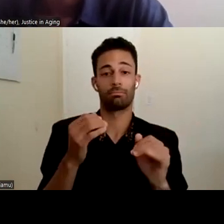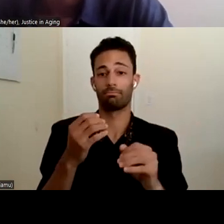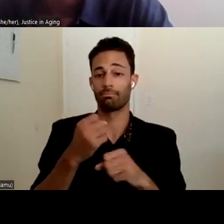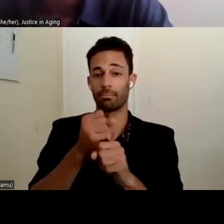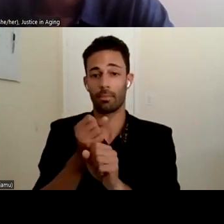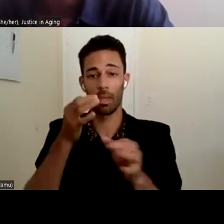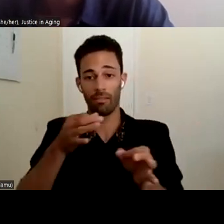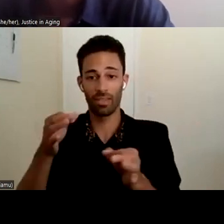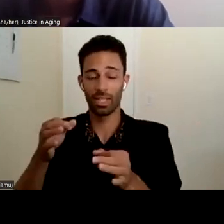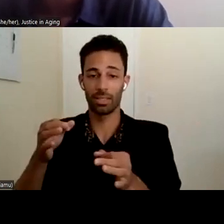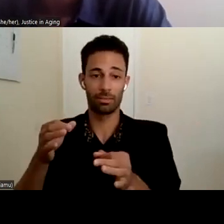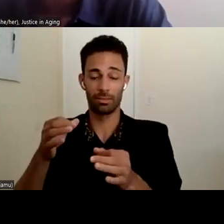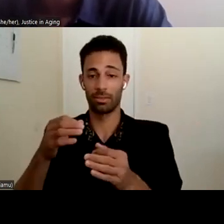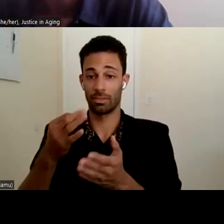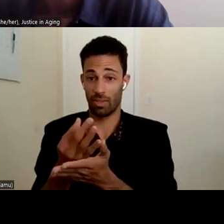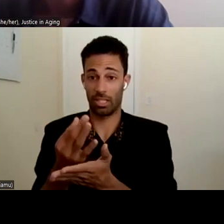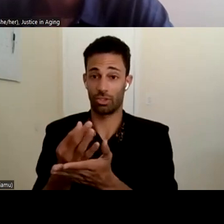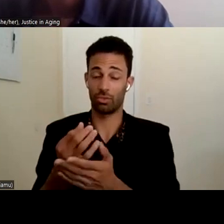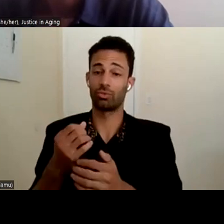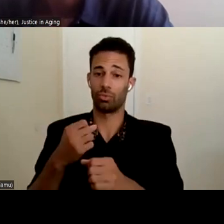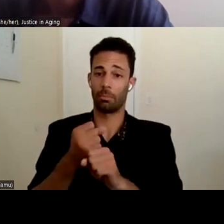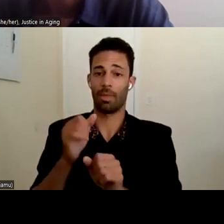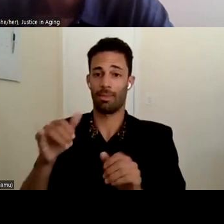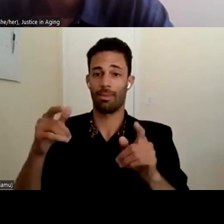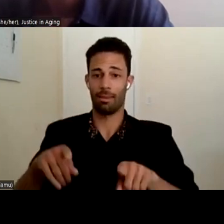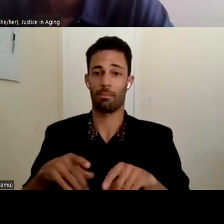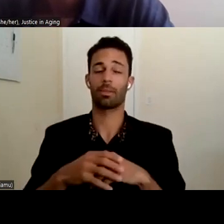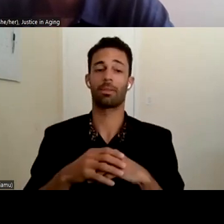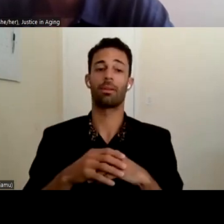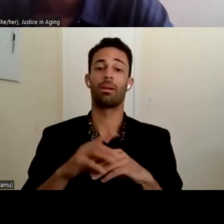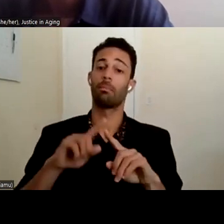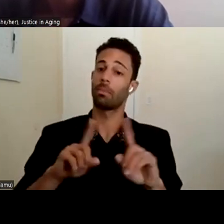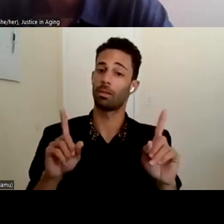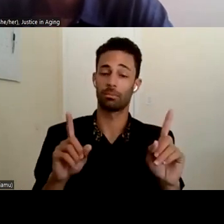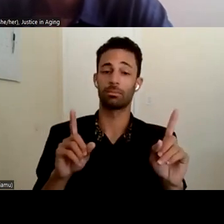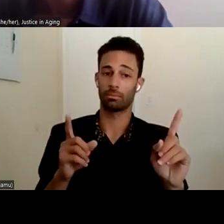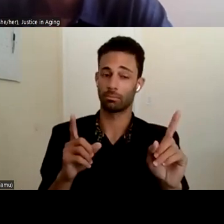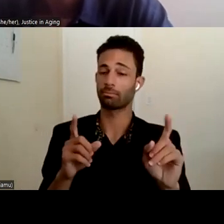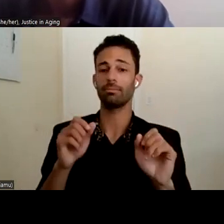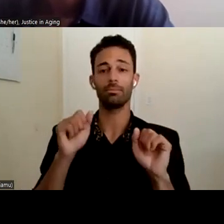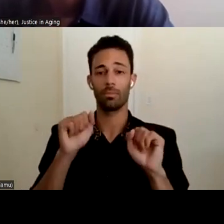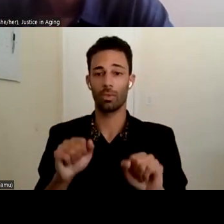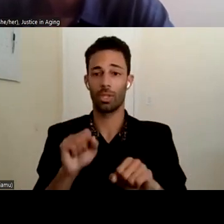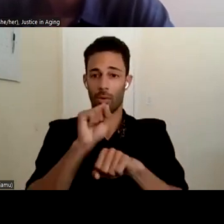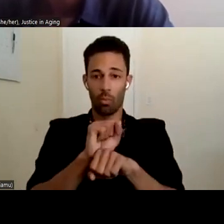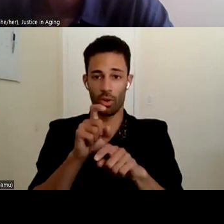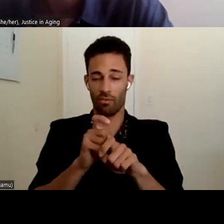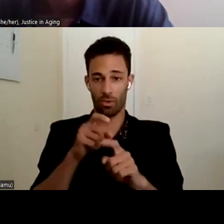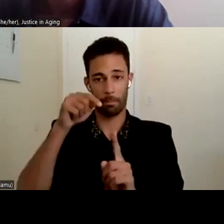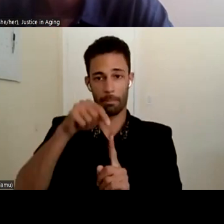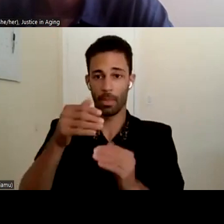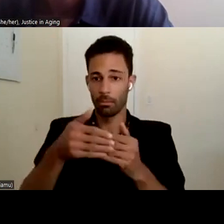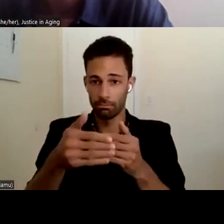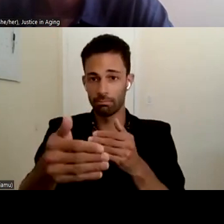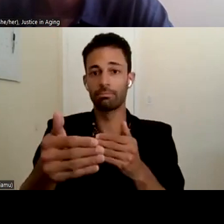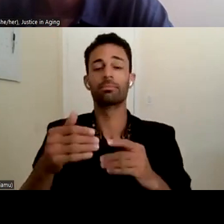to, to, for him to actualize those, those wishes. But certainly you can work from there. And the idea of restorative justice is